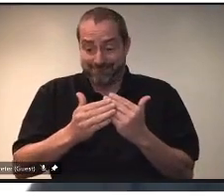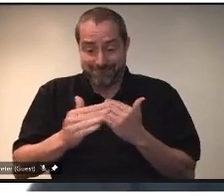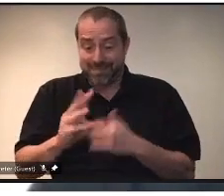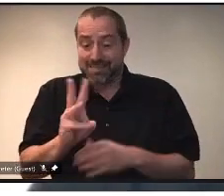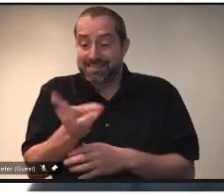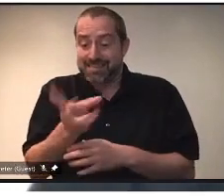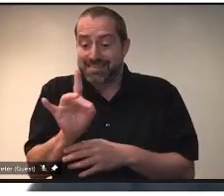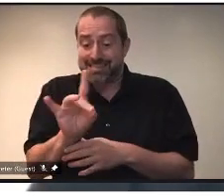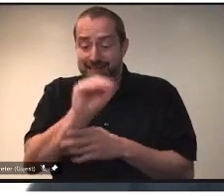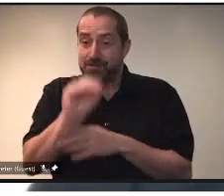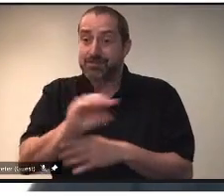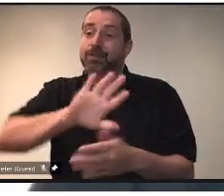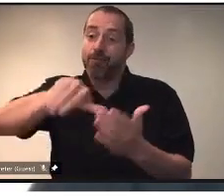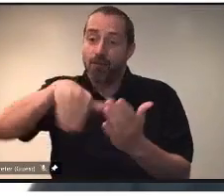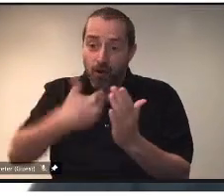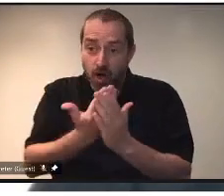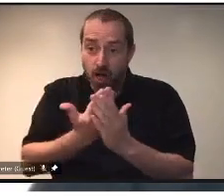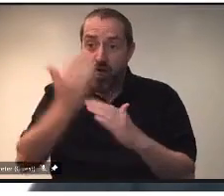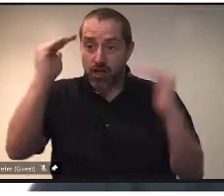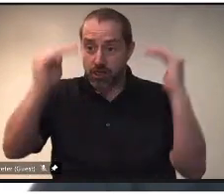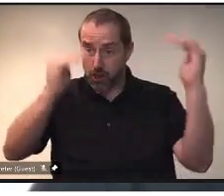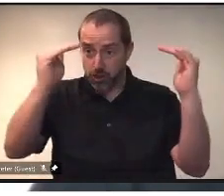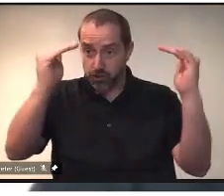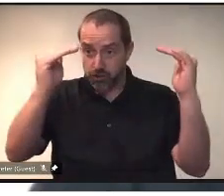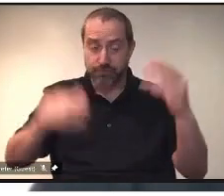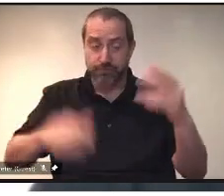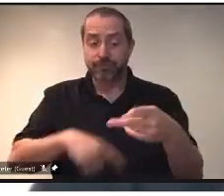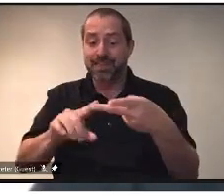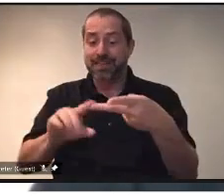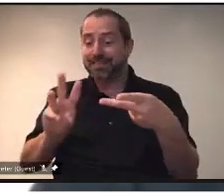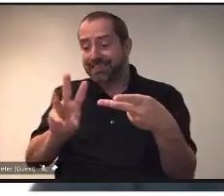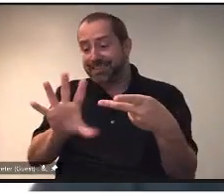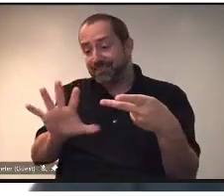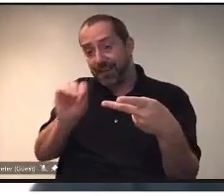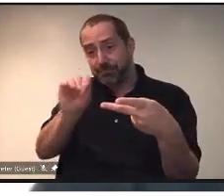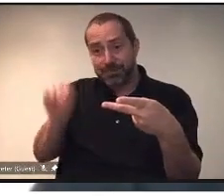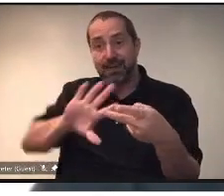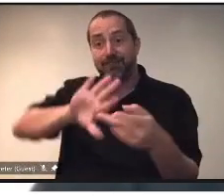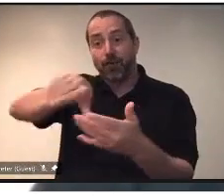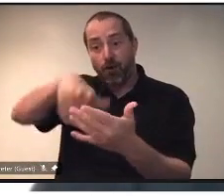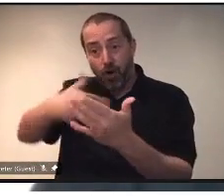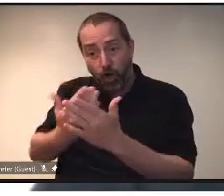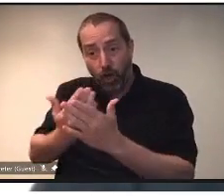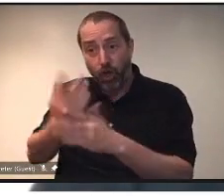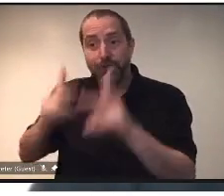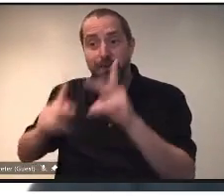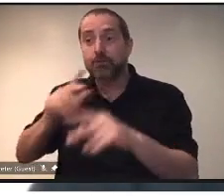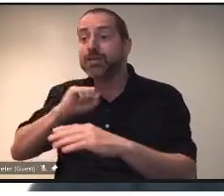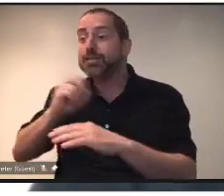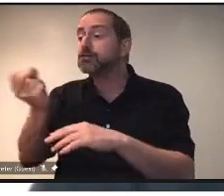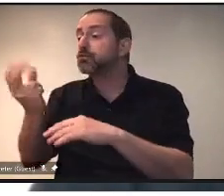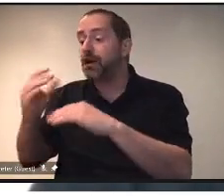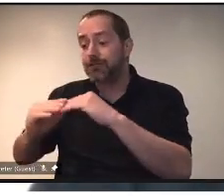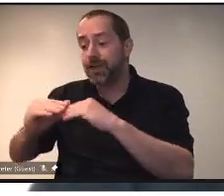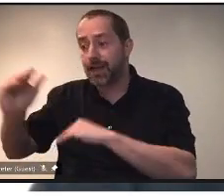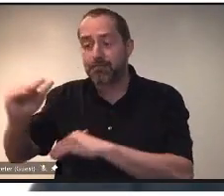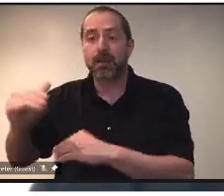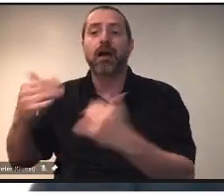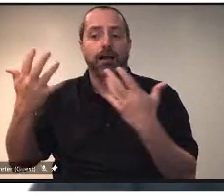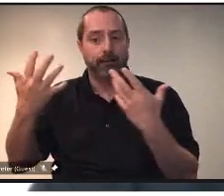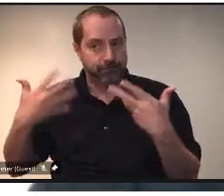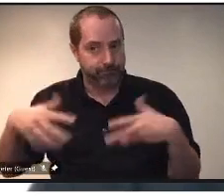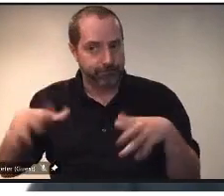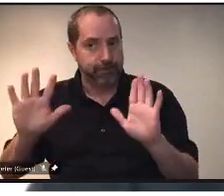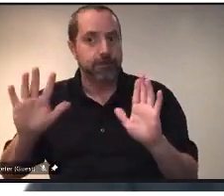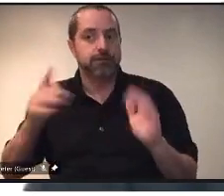adults and 65% of all eligible residents age 12 and older have now received their first